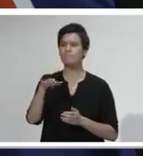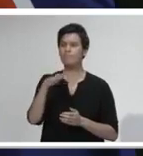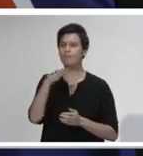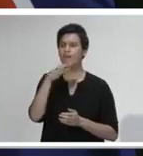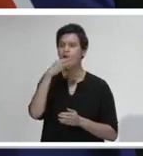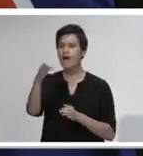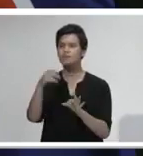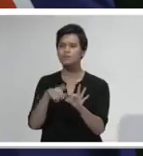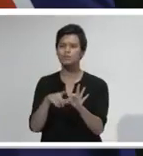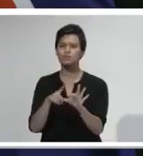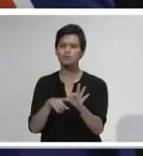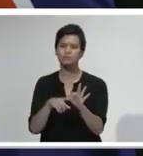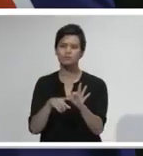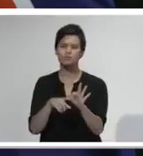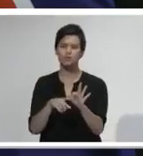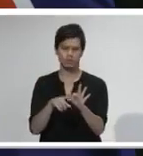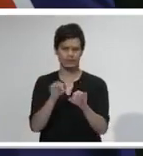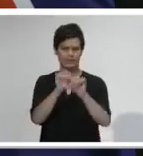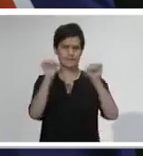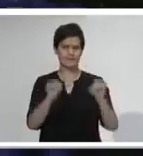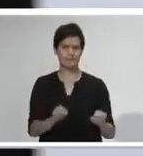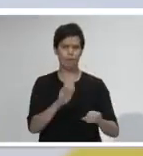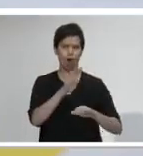capacity? There's been some criticism or questions, I guess, in the past few